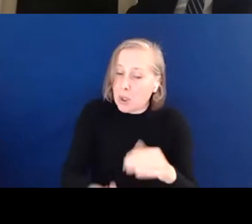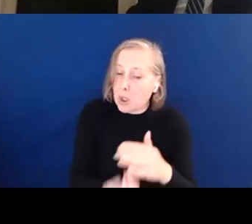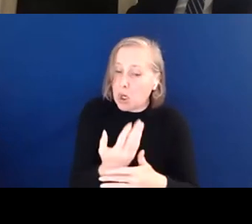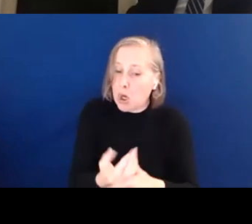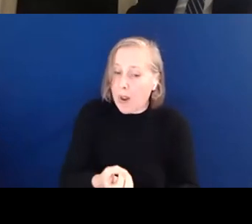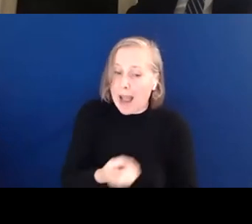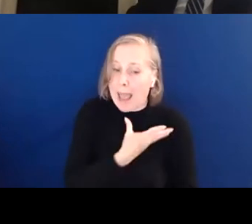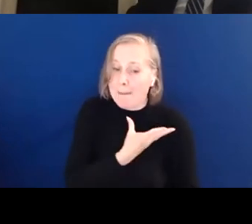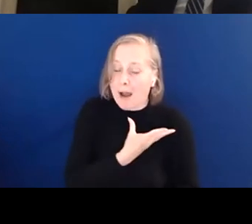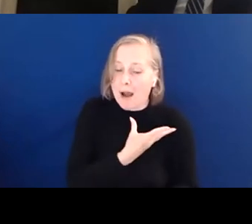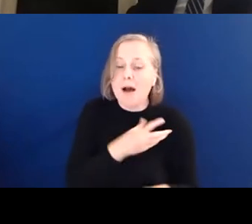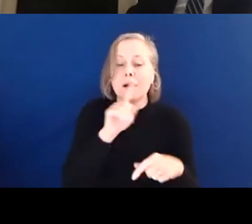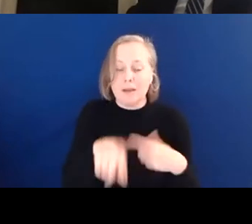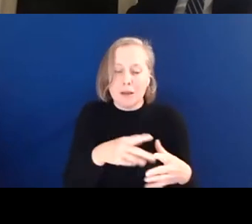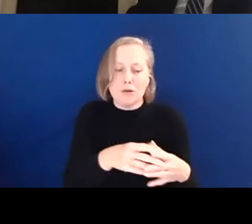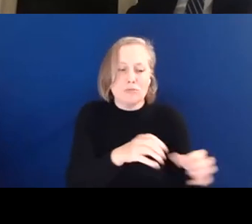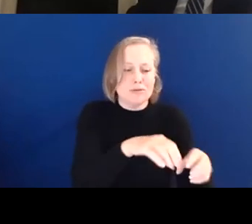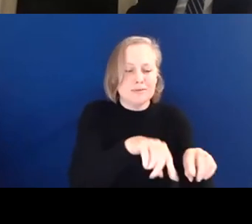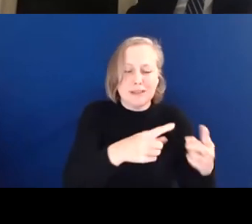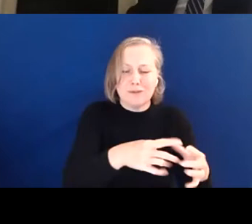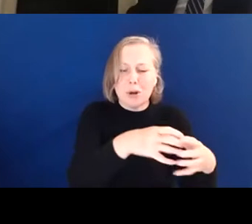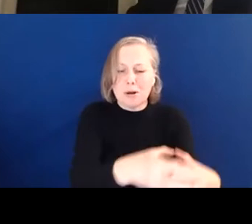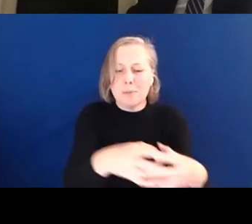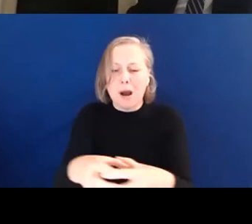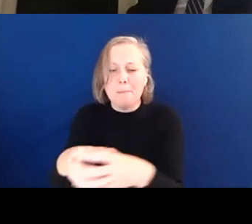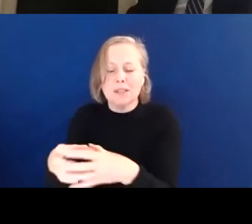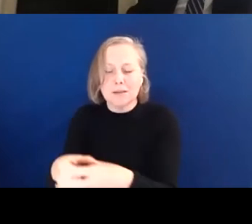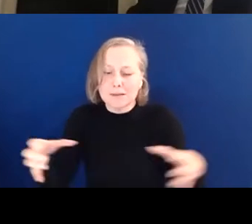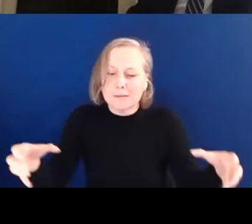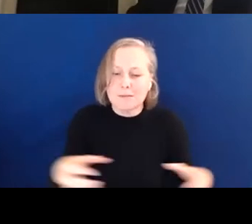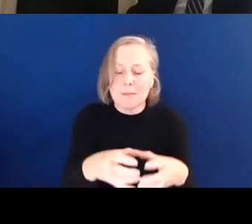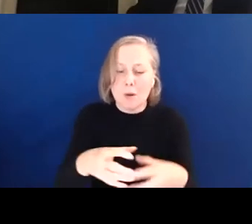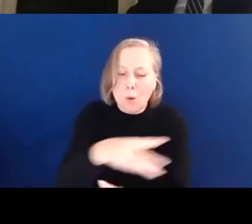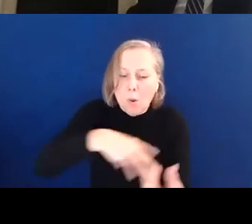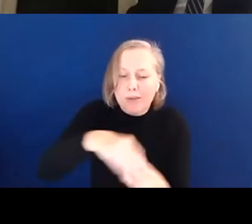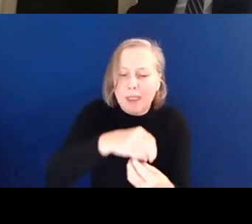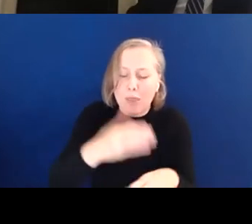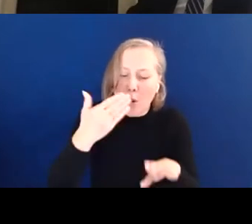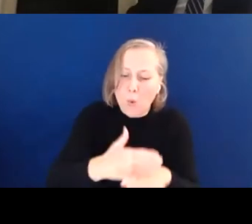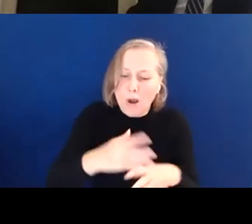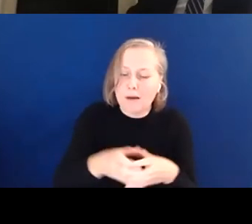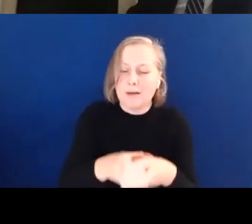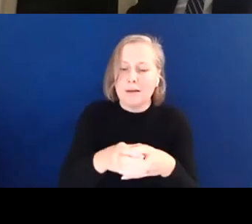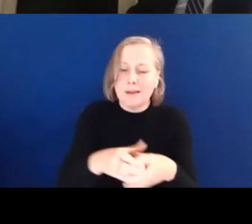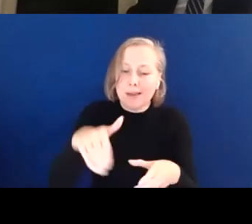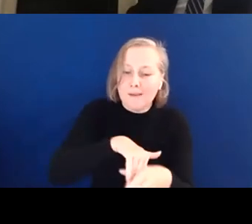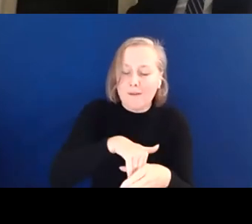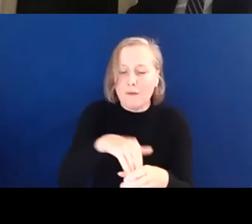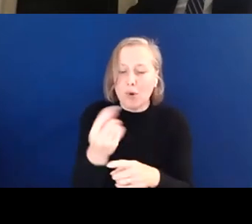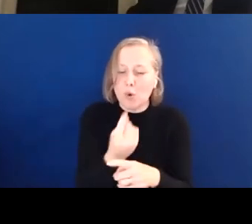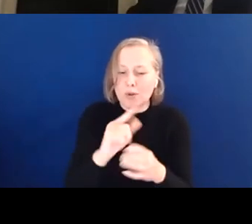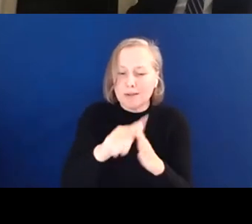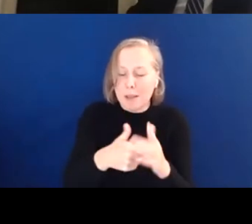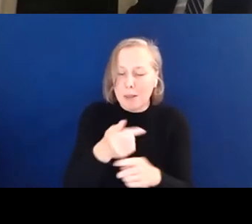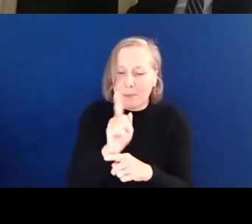brought together different government departments to have coordinated and holistic focus, involved disabled people themselves centrally,